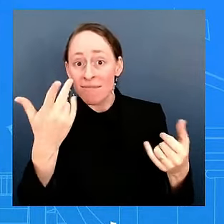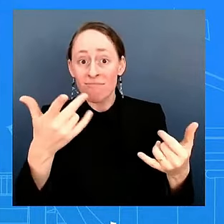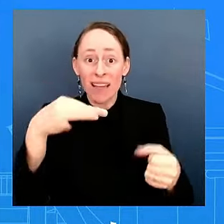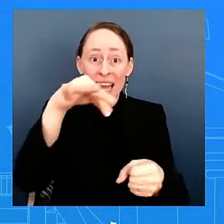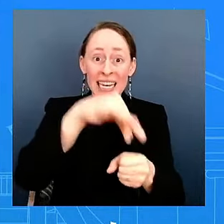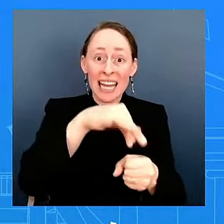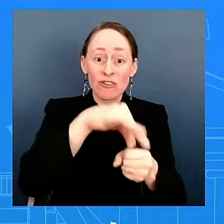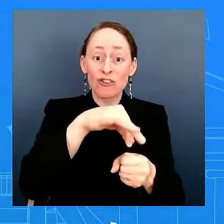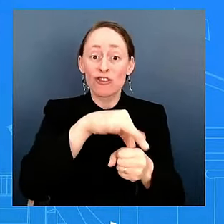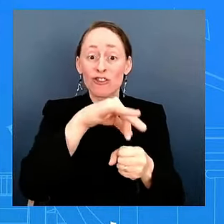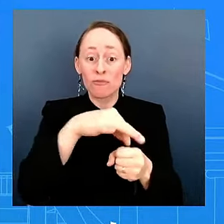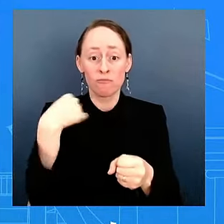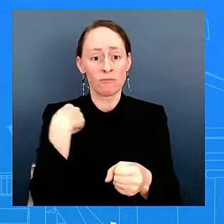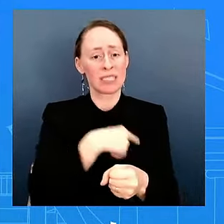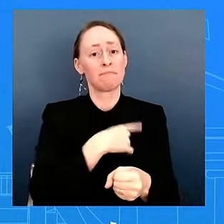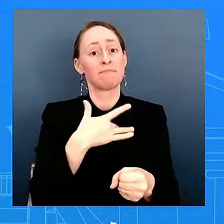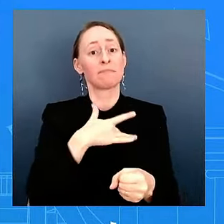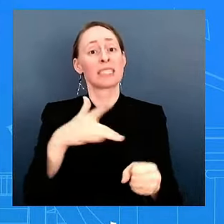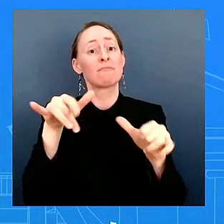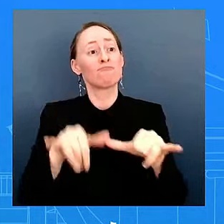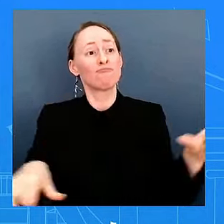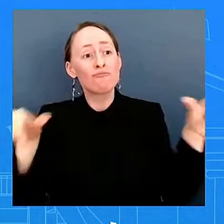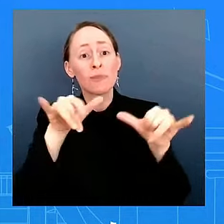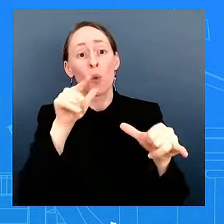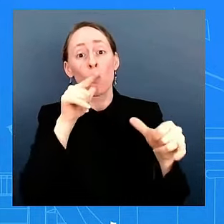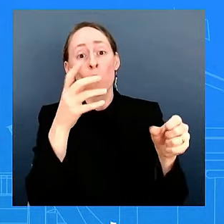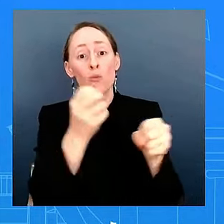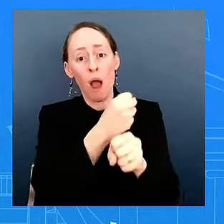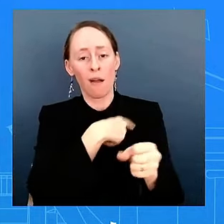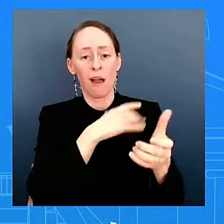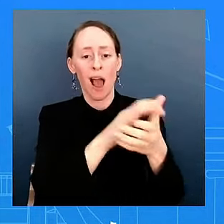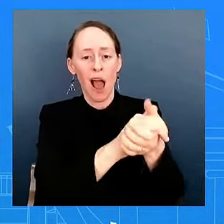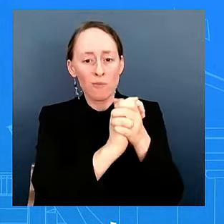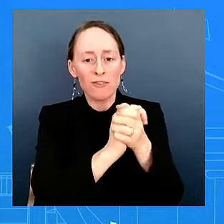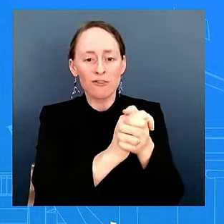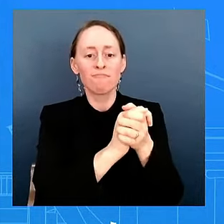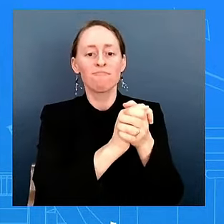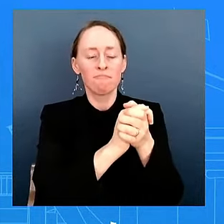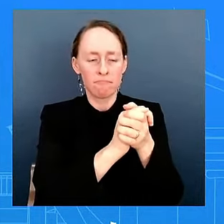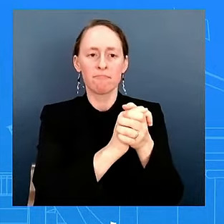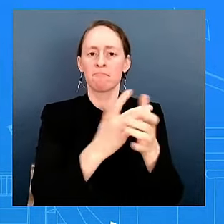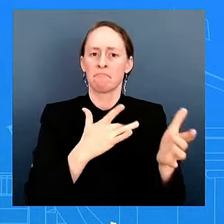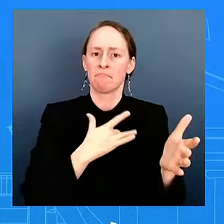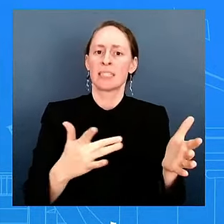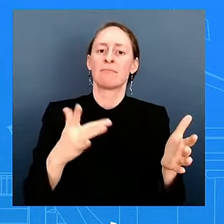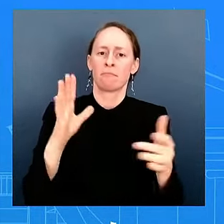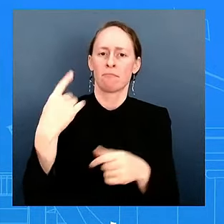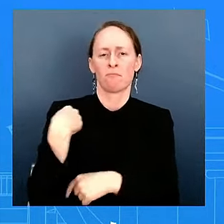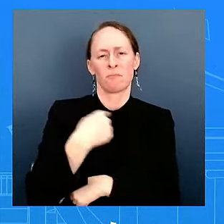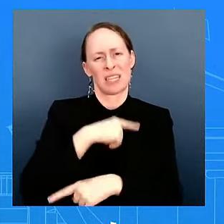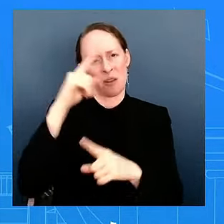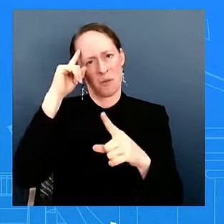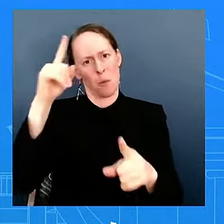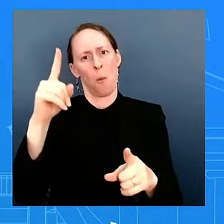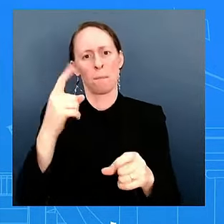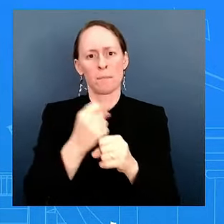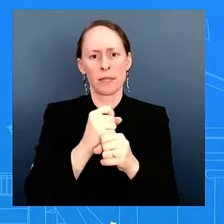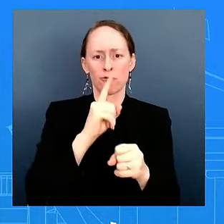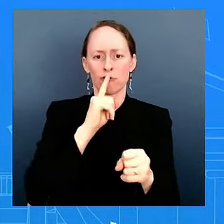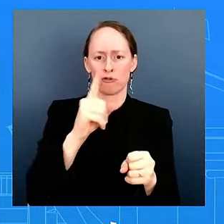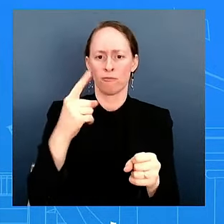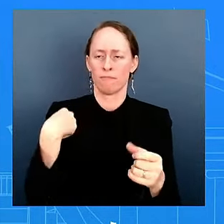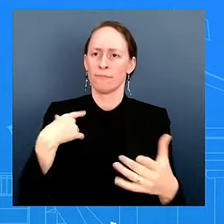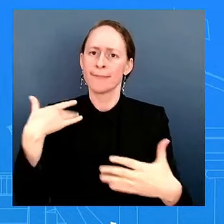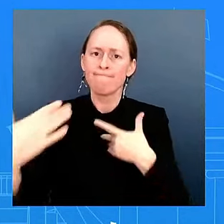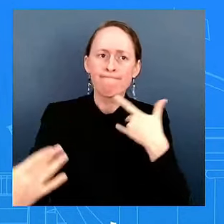yesterday's primary elections. That's what we're going to do. And we want to be able to work on behalf of the American people with,